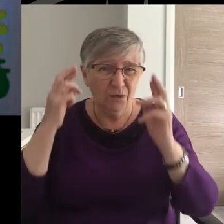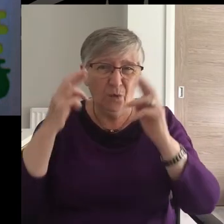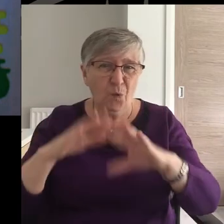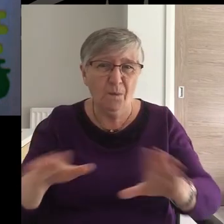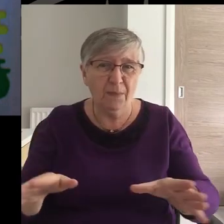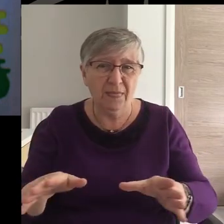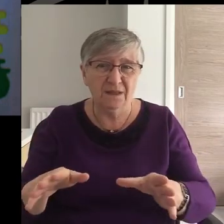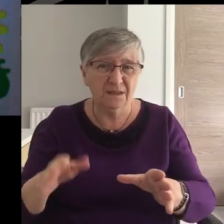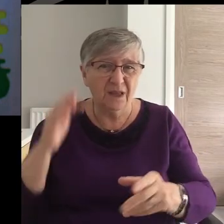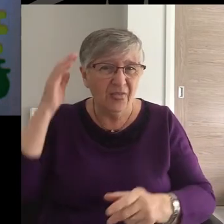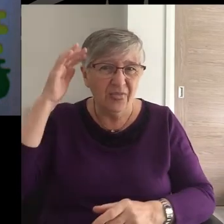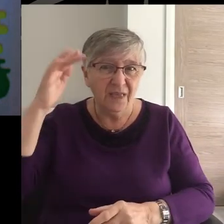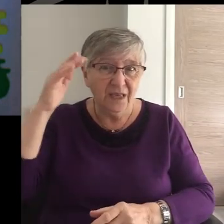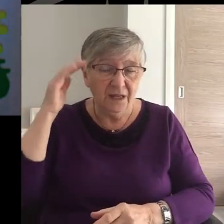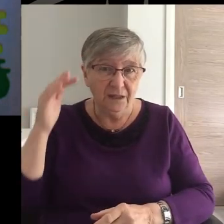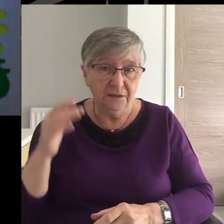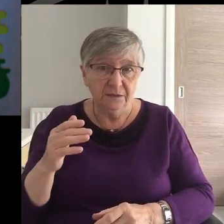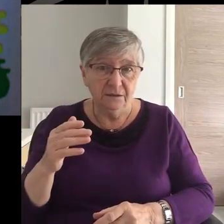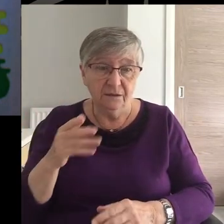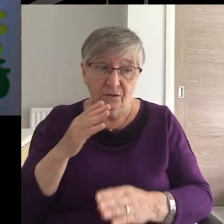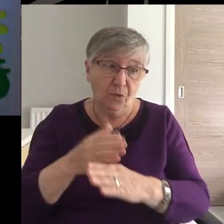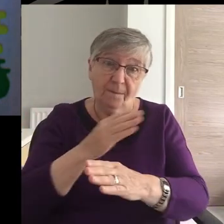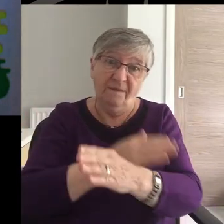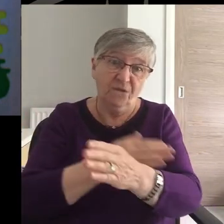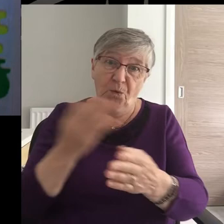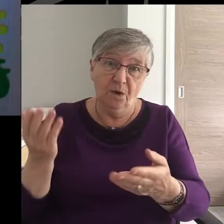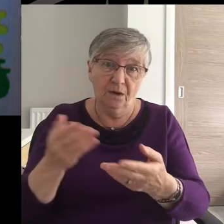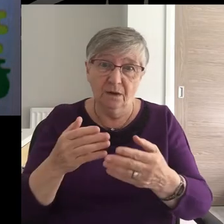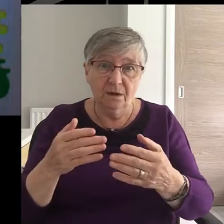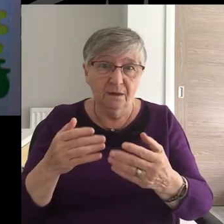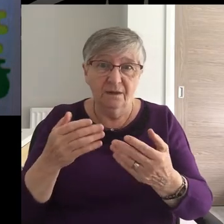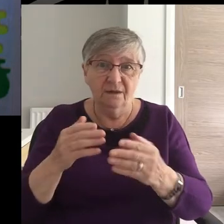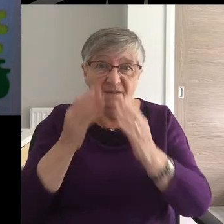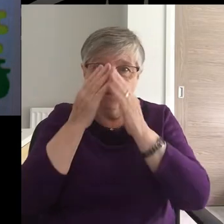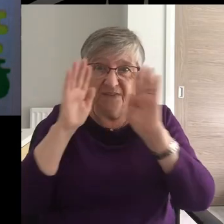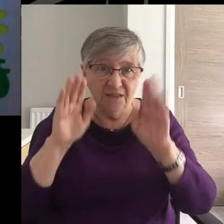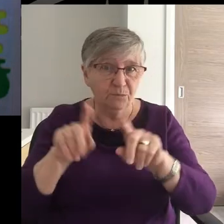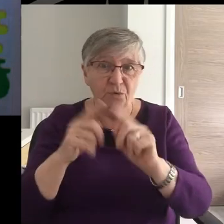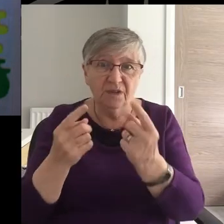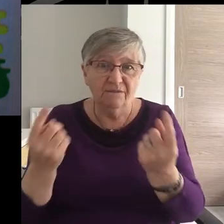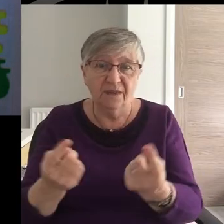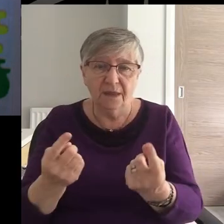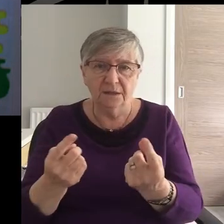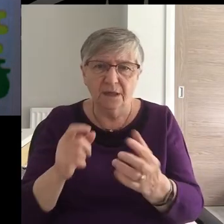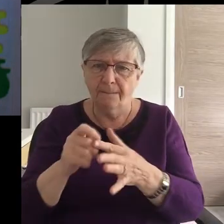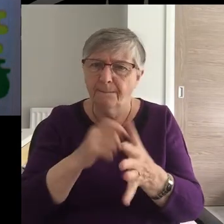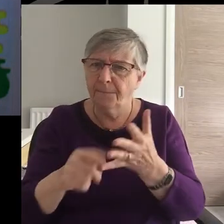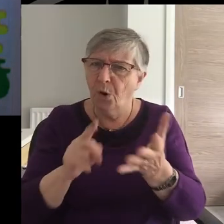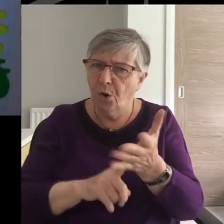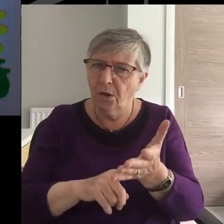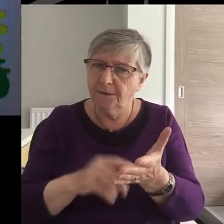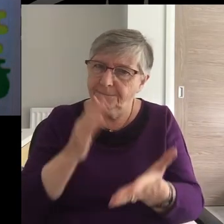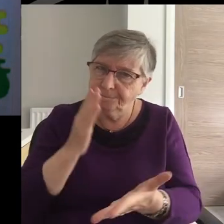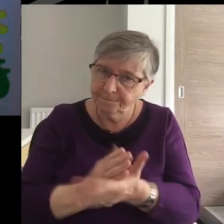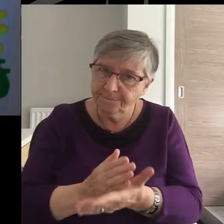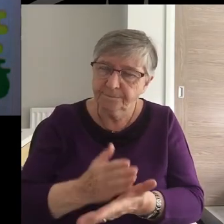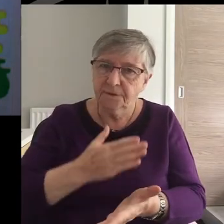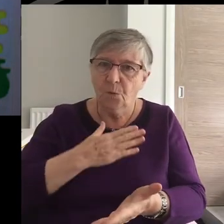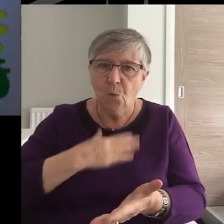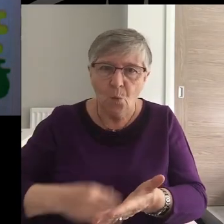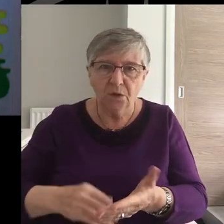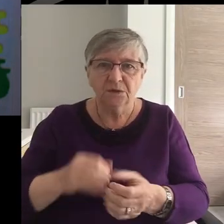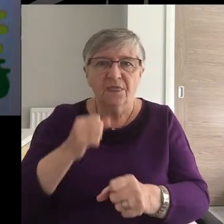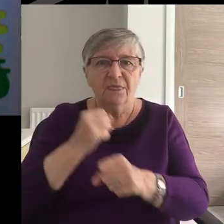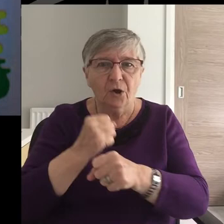and theories long before social media. Paul is passionate that the gospel must be